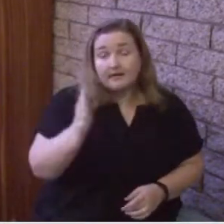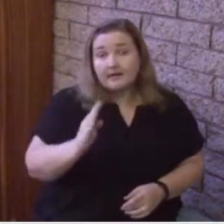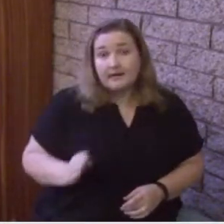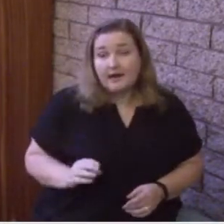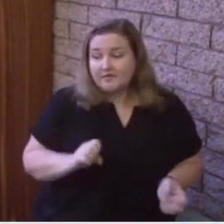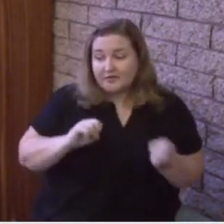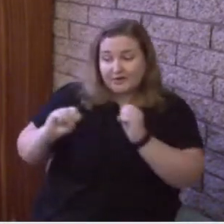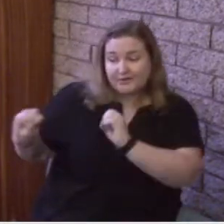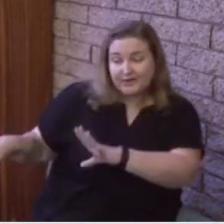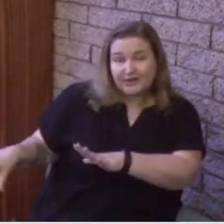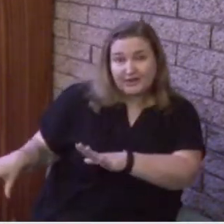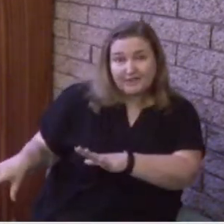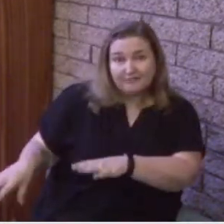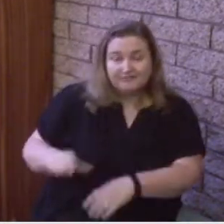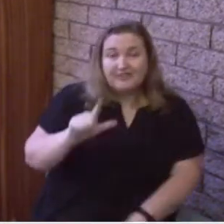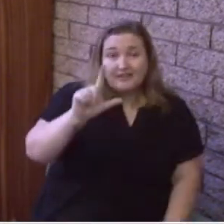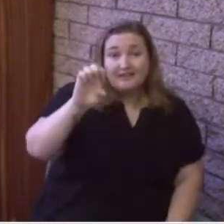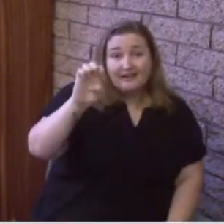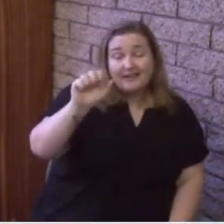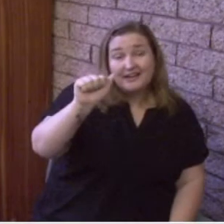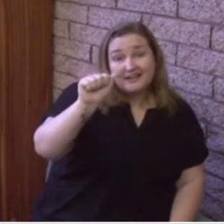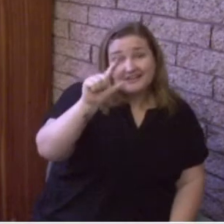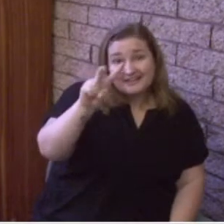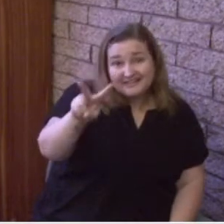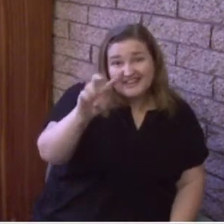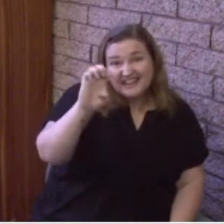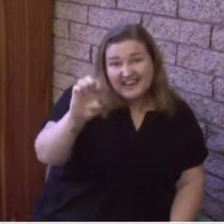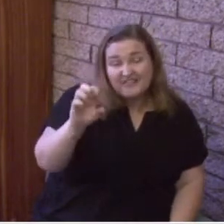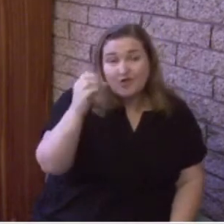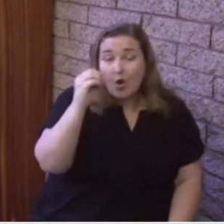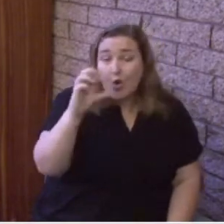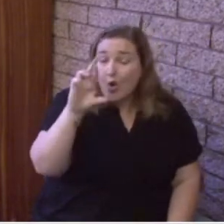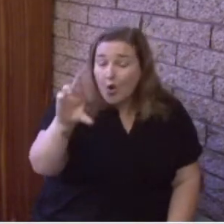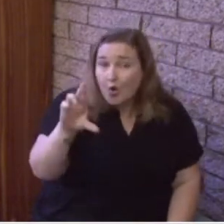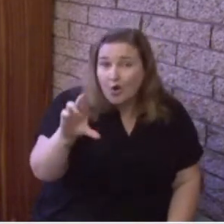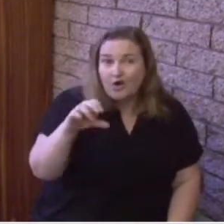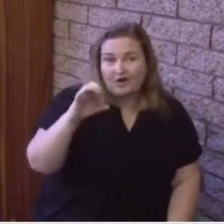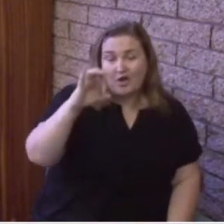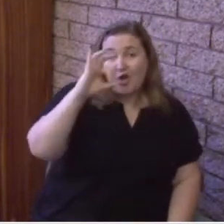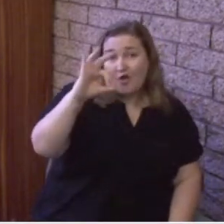hand, he says, but now I must return to my father.